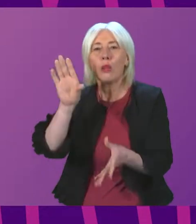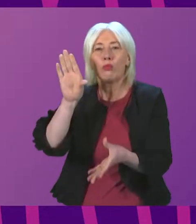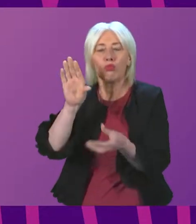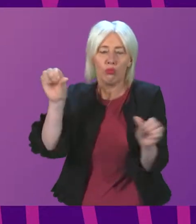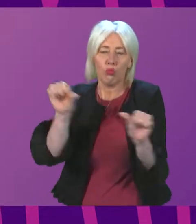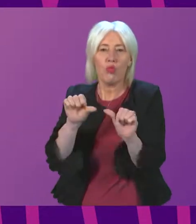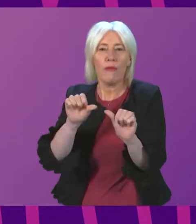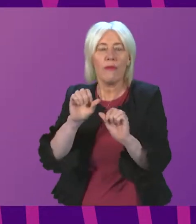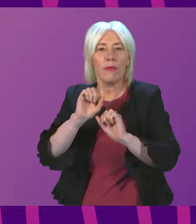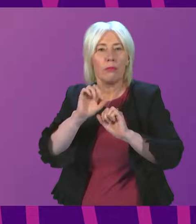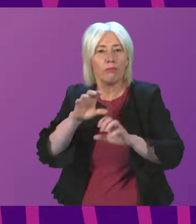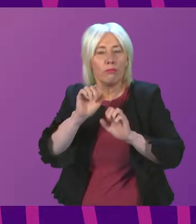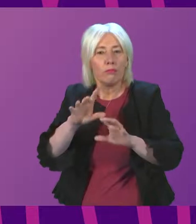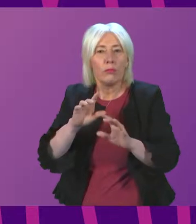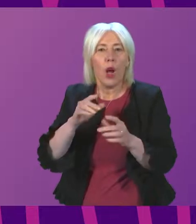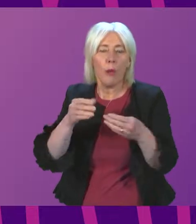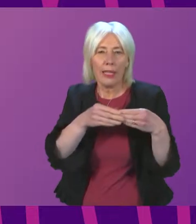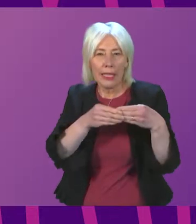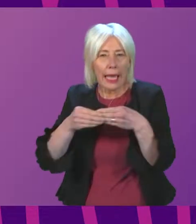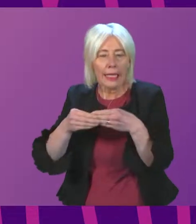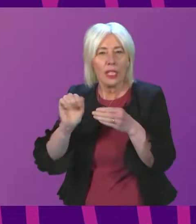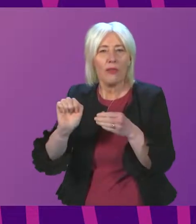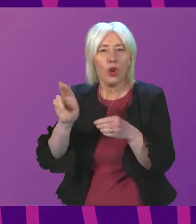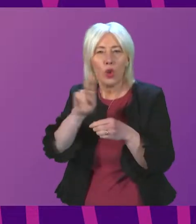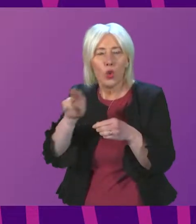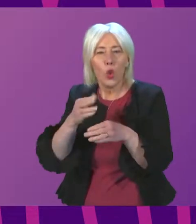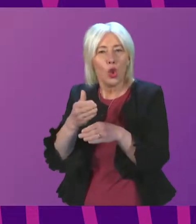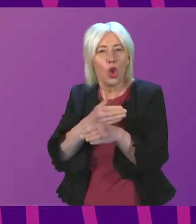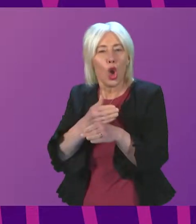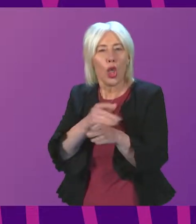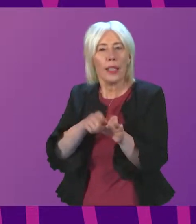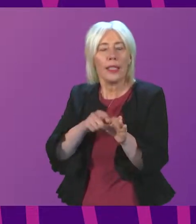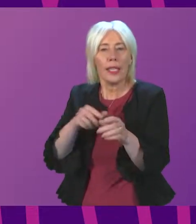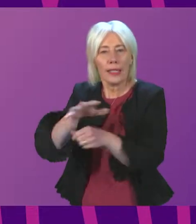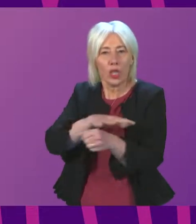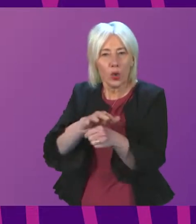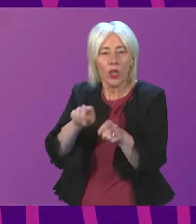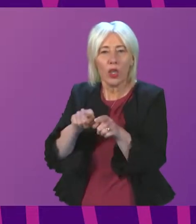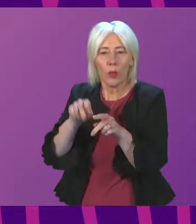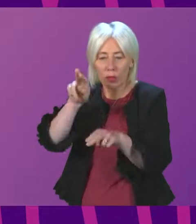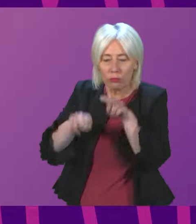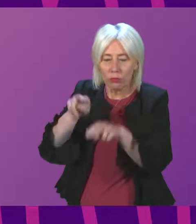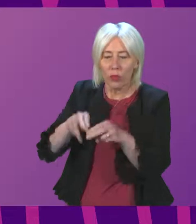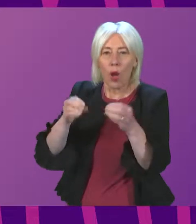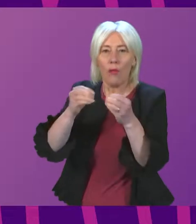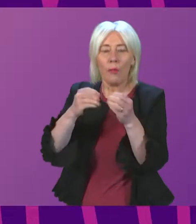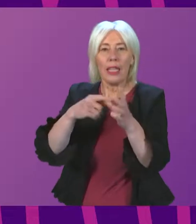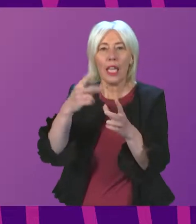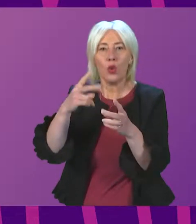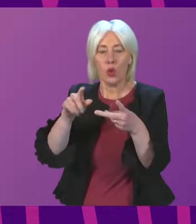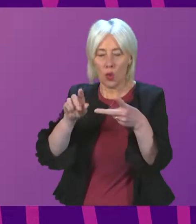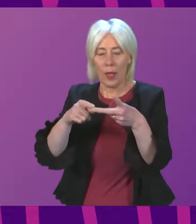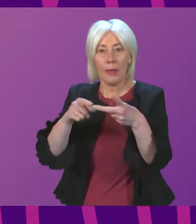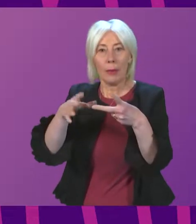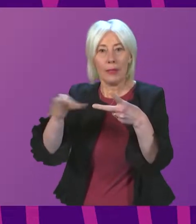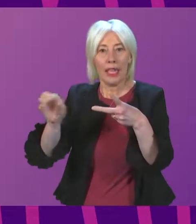key issues, the ongoing consideration of guidance for schools and early year settings, surveillance of the BA2 subtype of Omicron